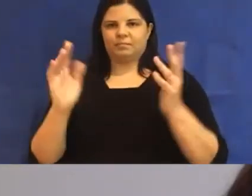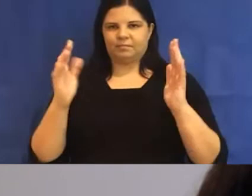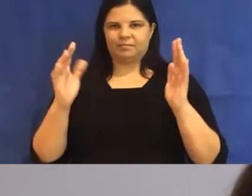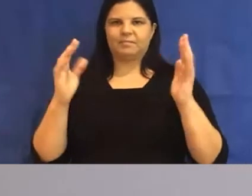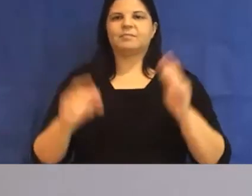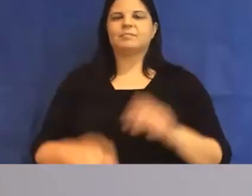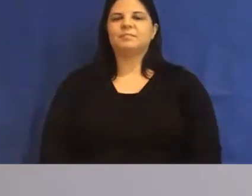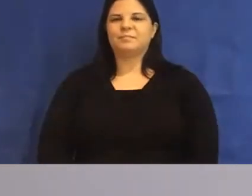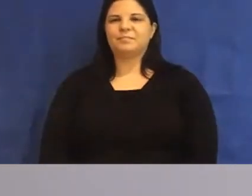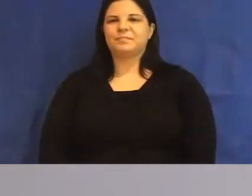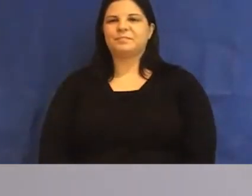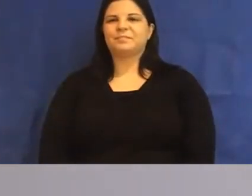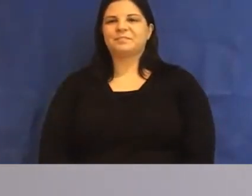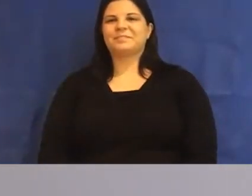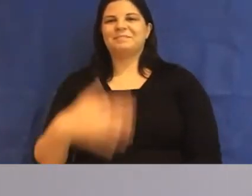Thank you, Scott.